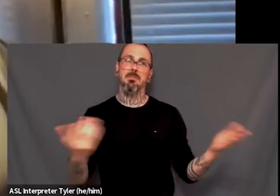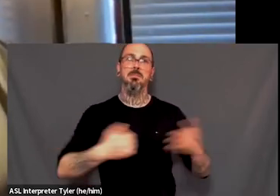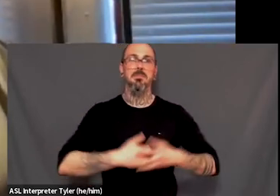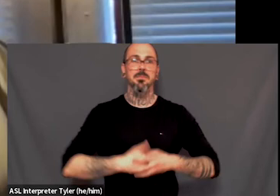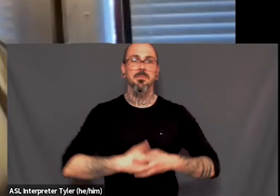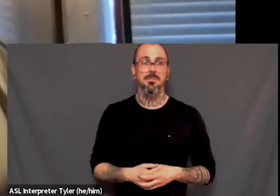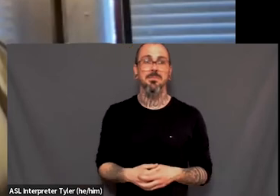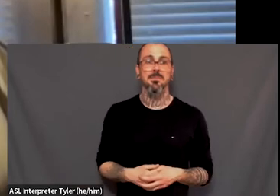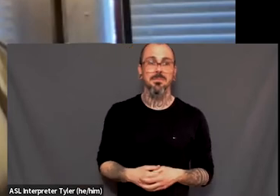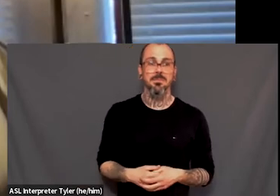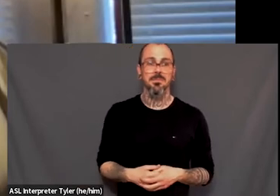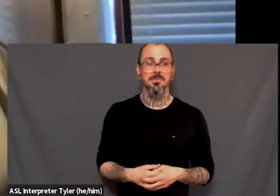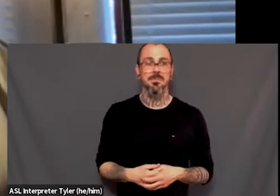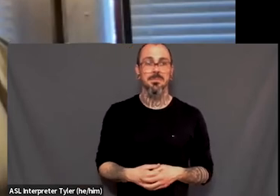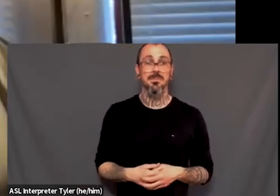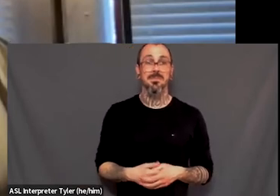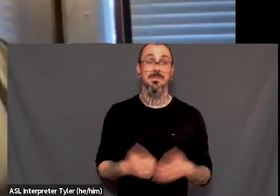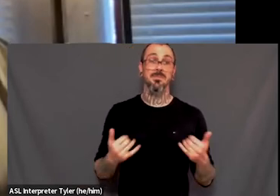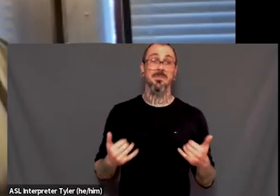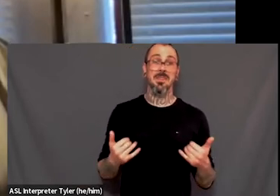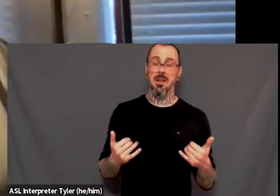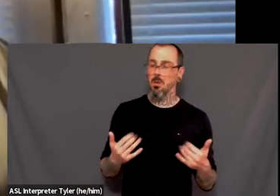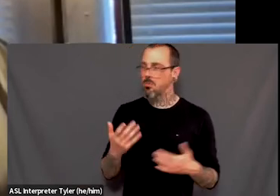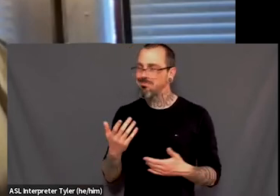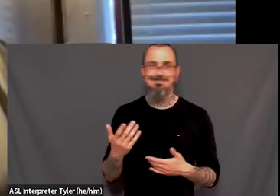find your people in these days. But, um,